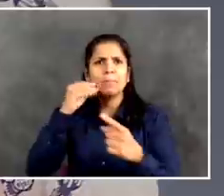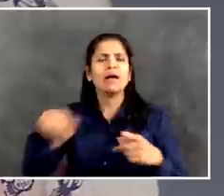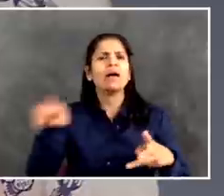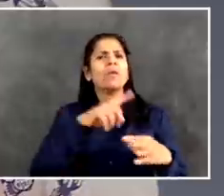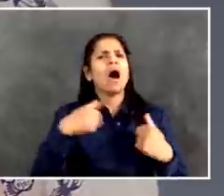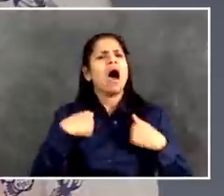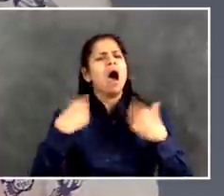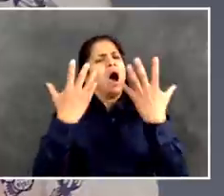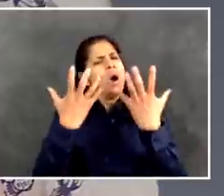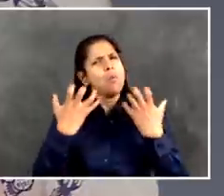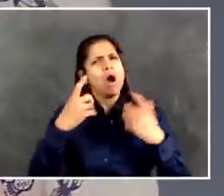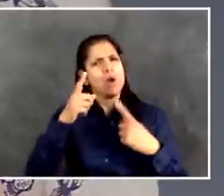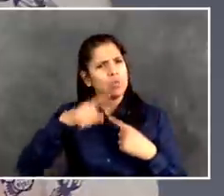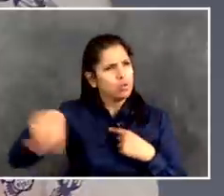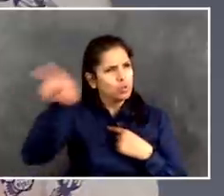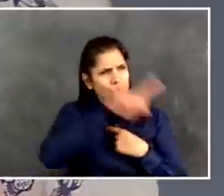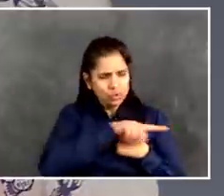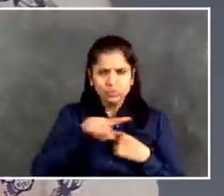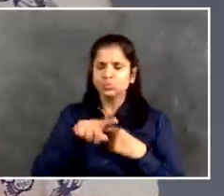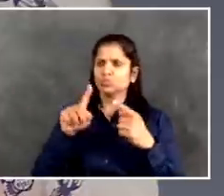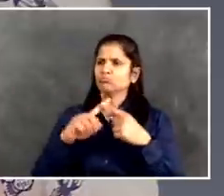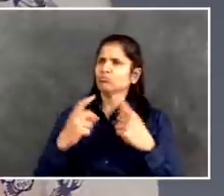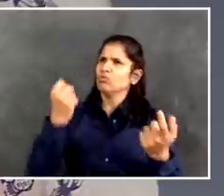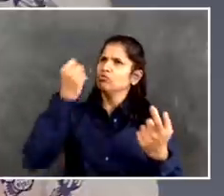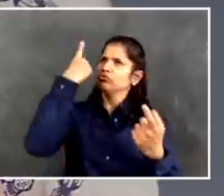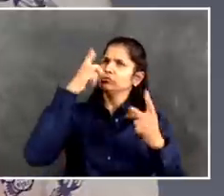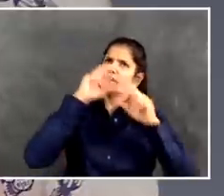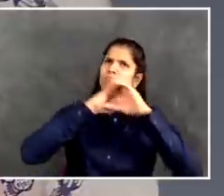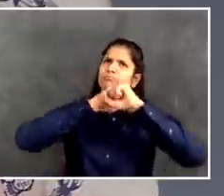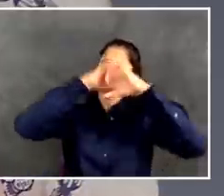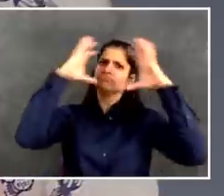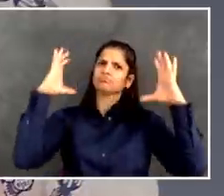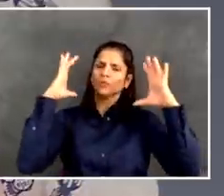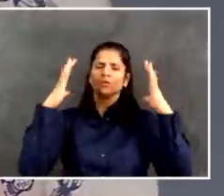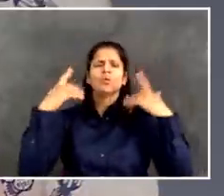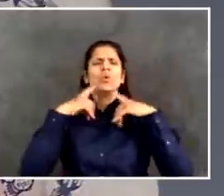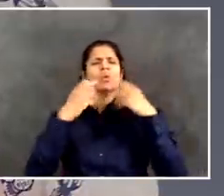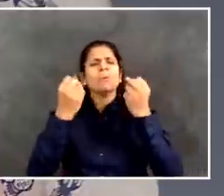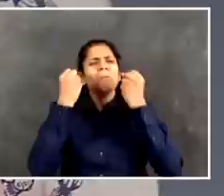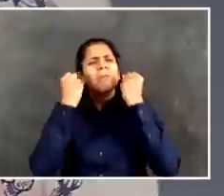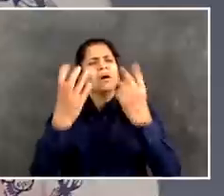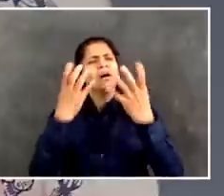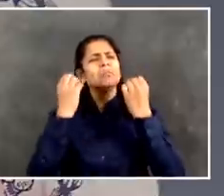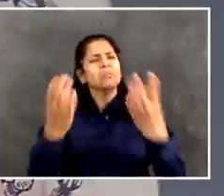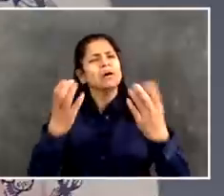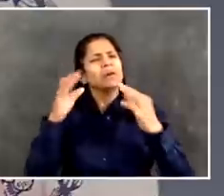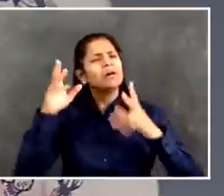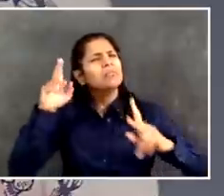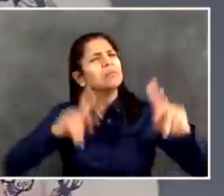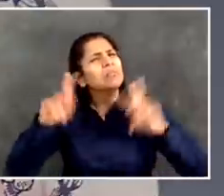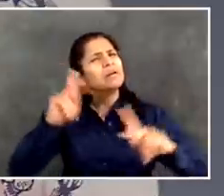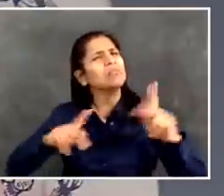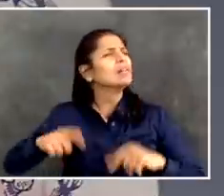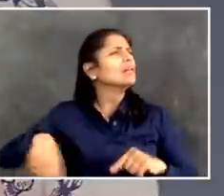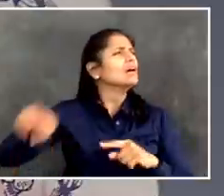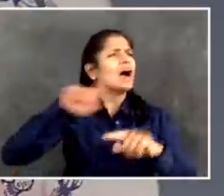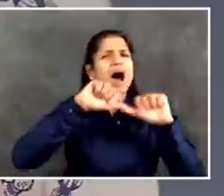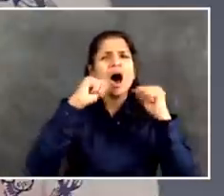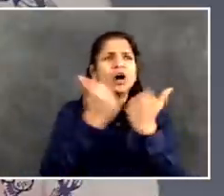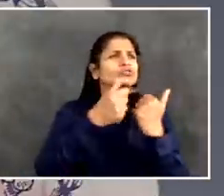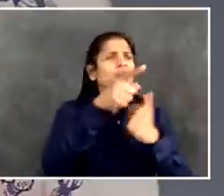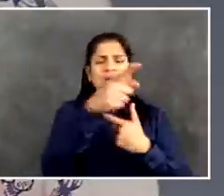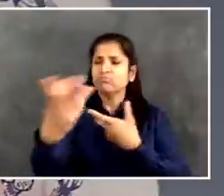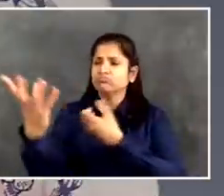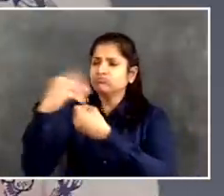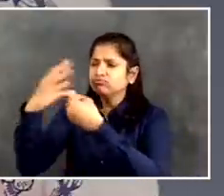city government does, what the state government does, what the MTA does, you know, what the federal government does. Everything is laid out